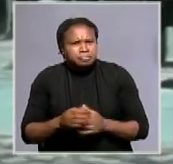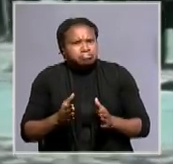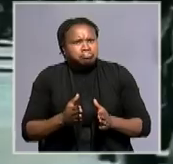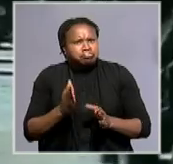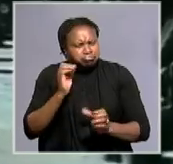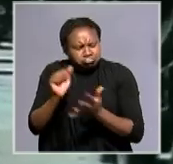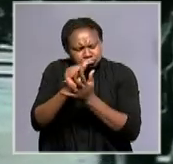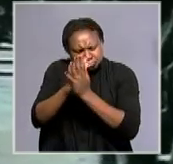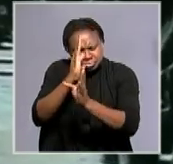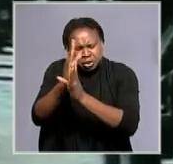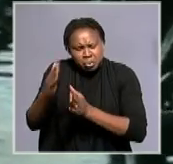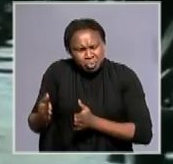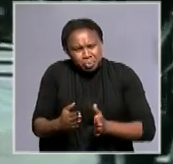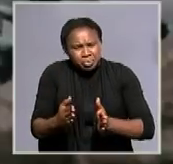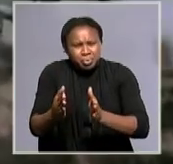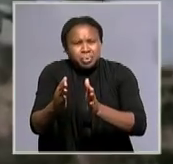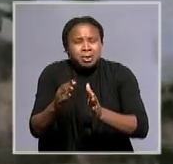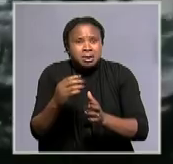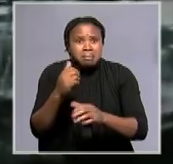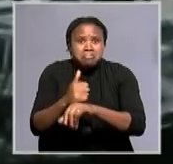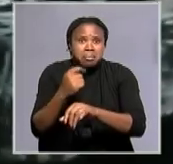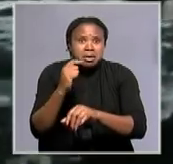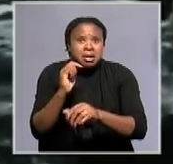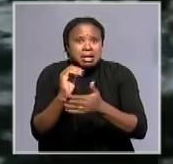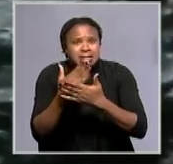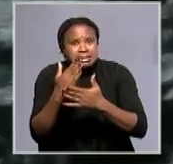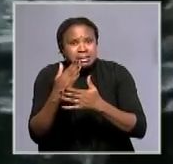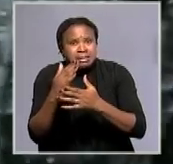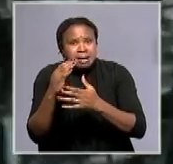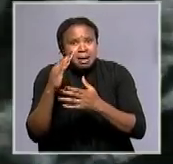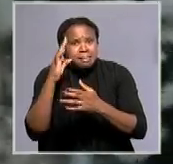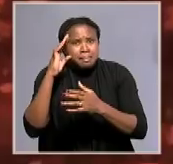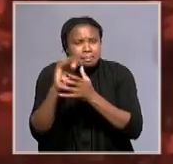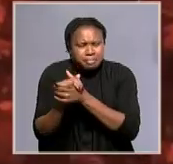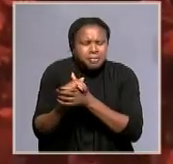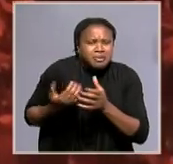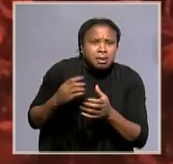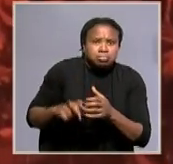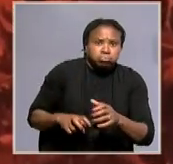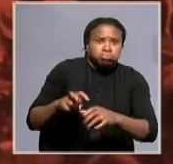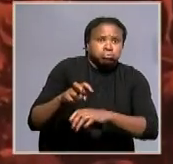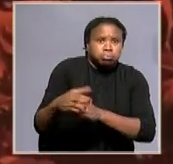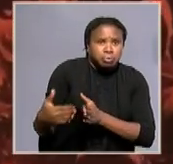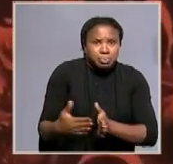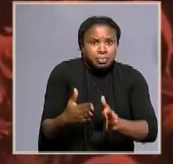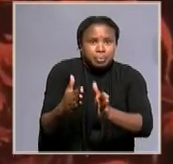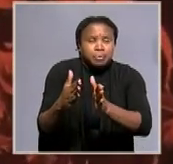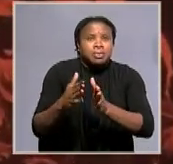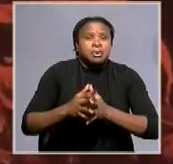where I found some comrades wanting to cross. But